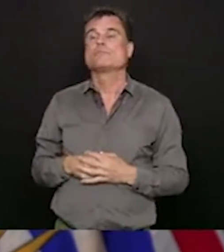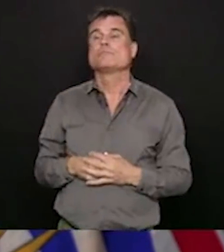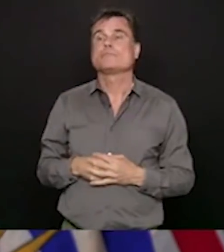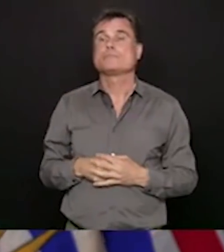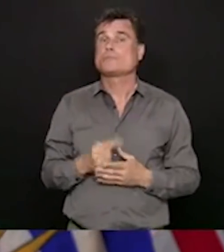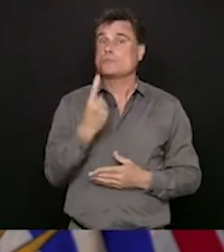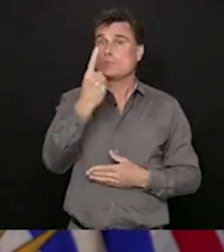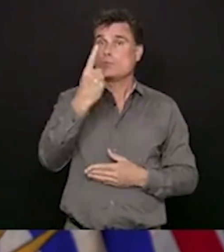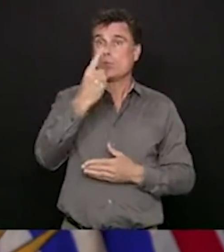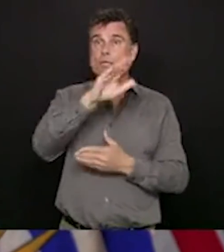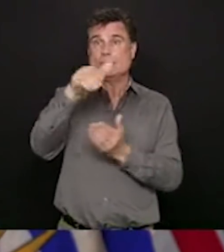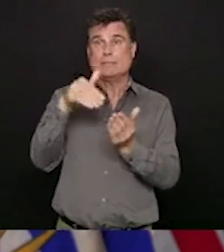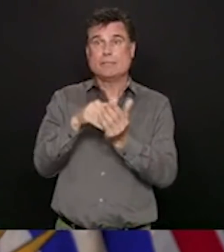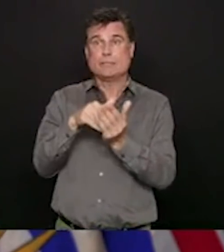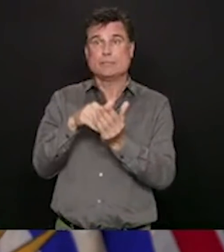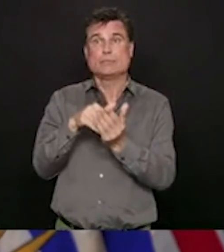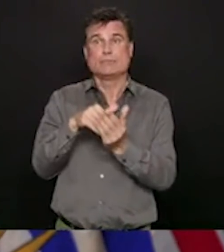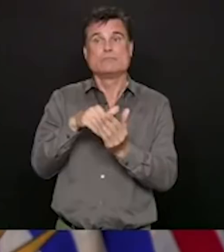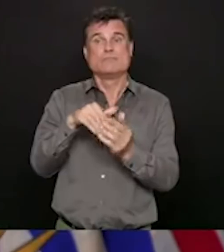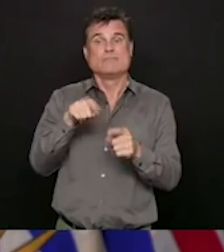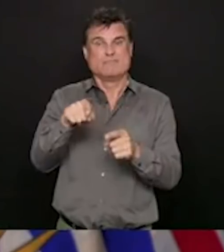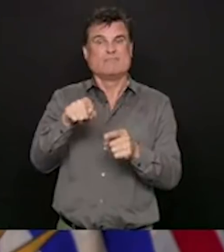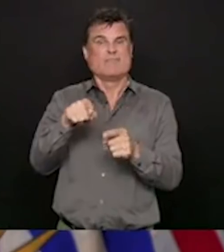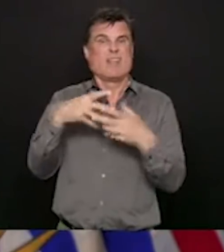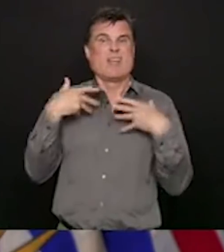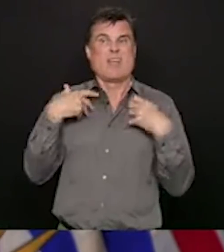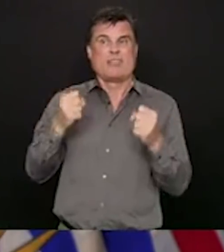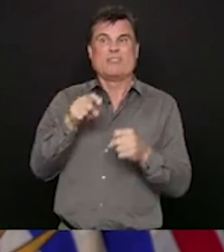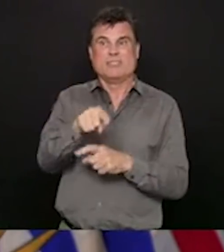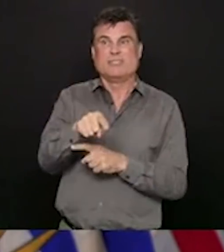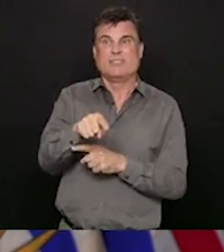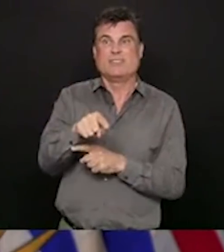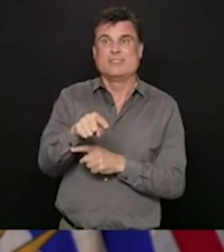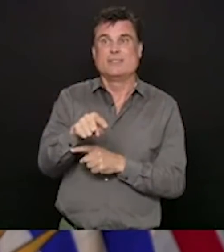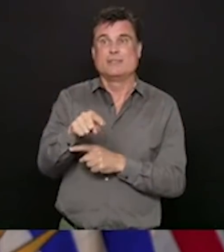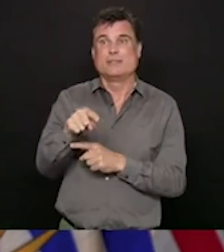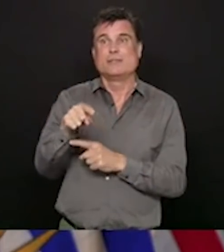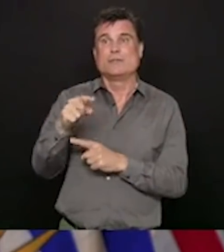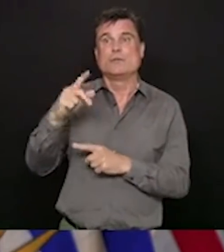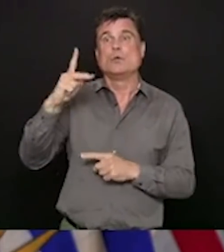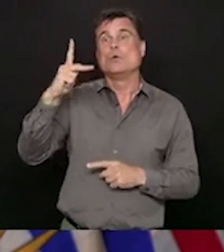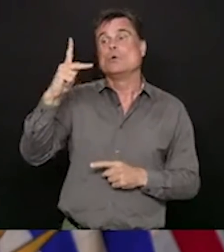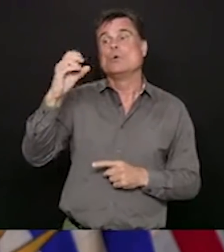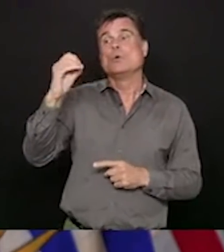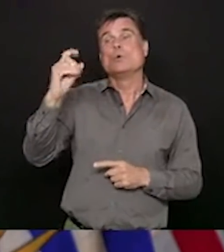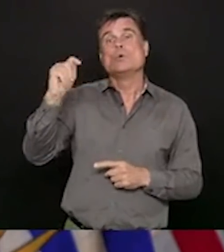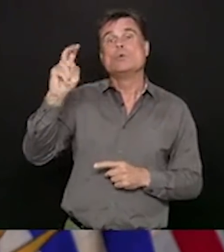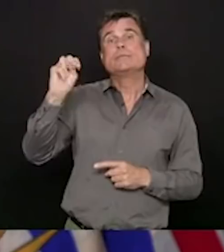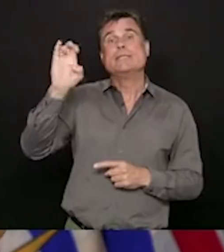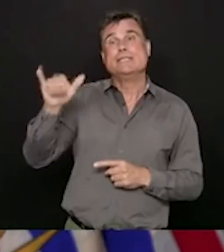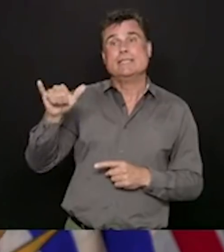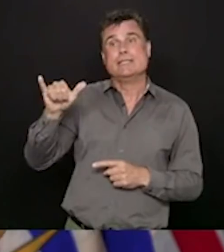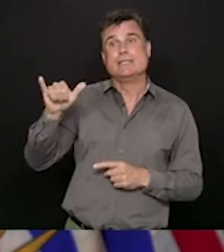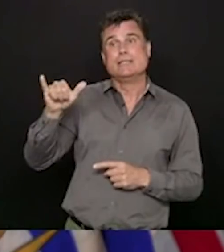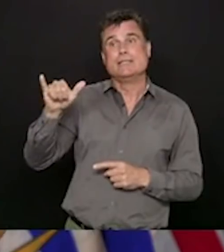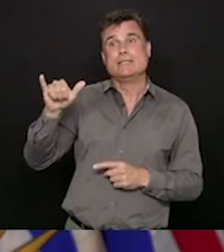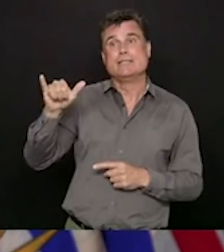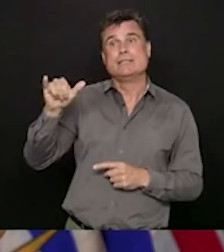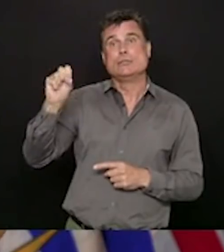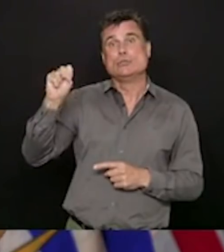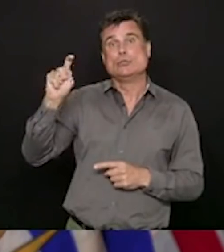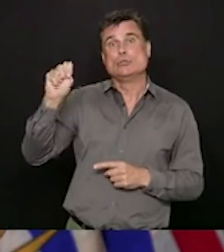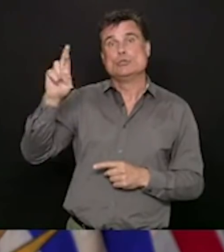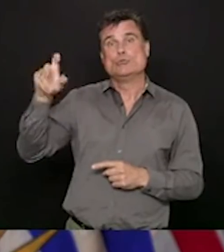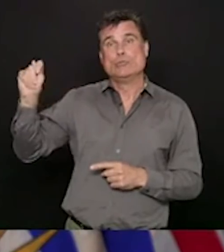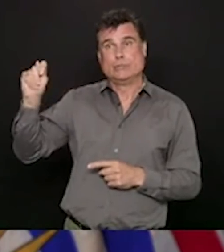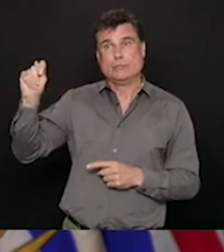had no cases for the last two incubation periods. We continue to have ongoing